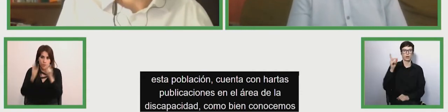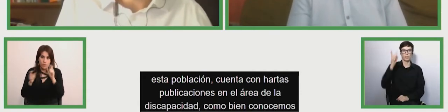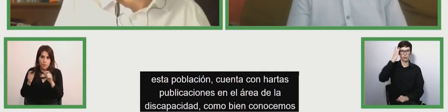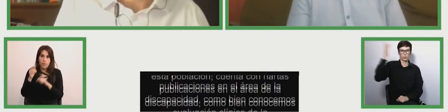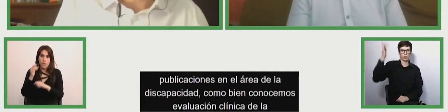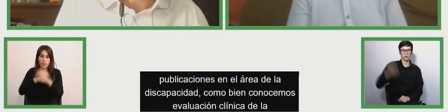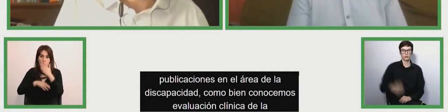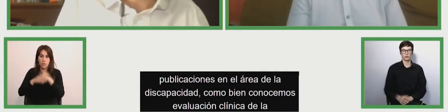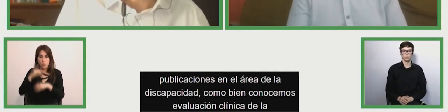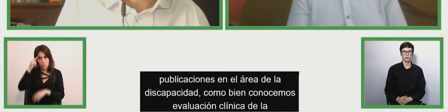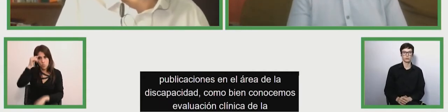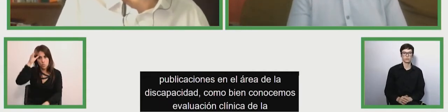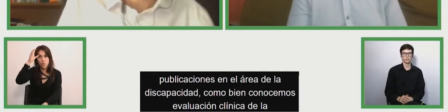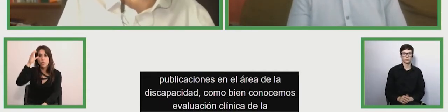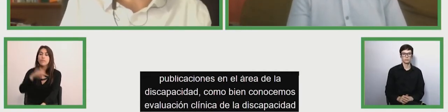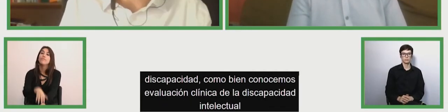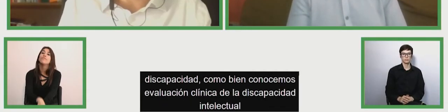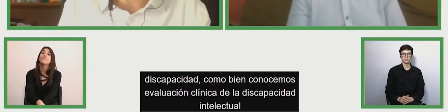and odontopediatric